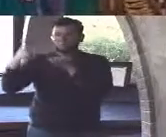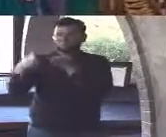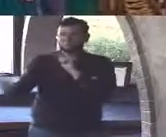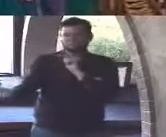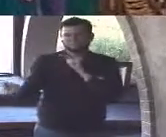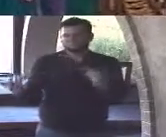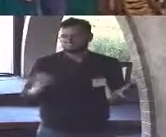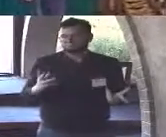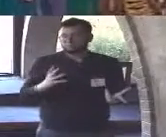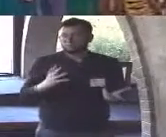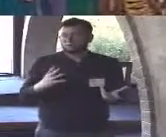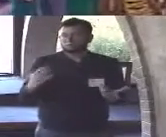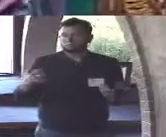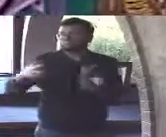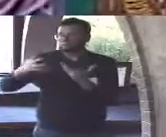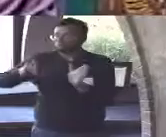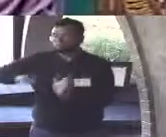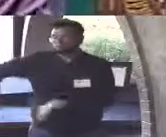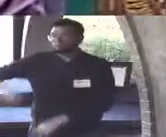where shall we go to lunch